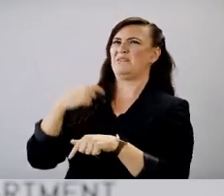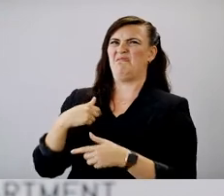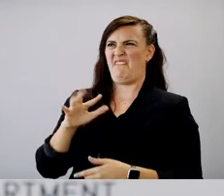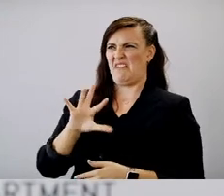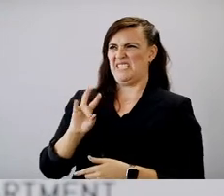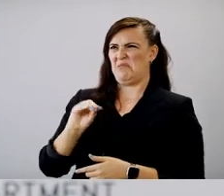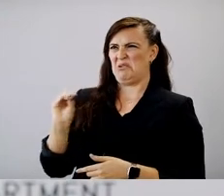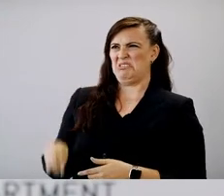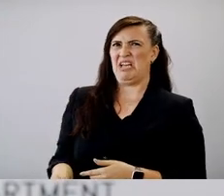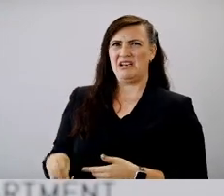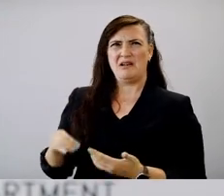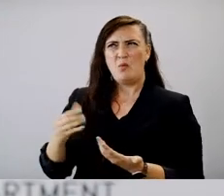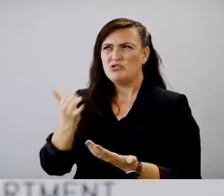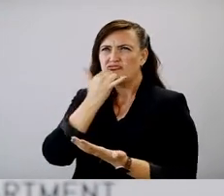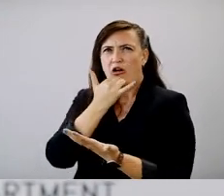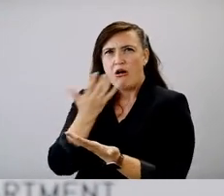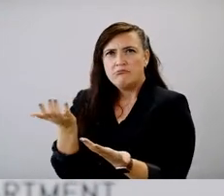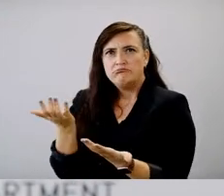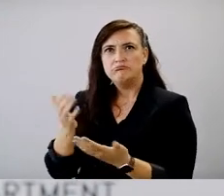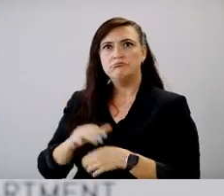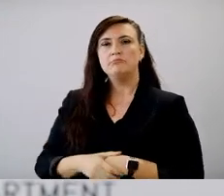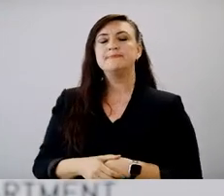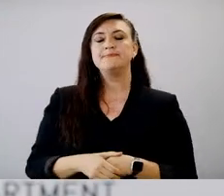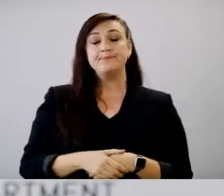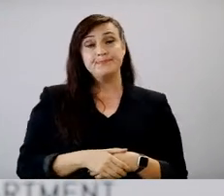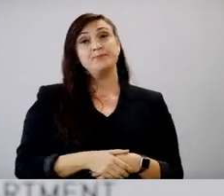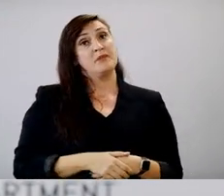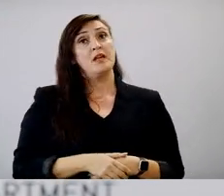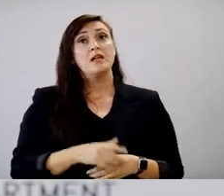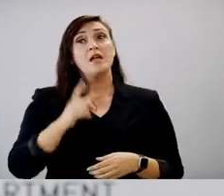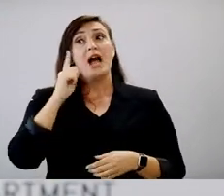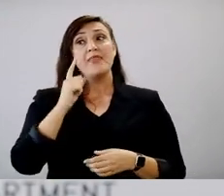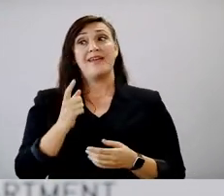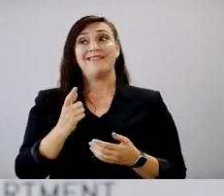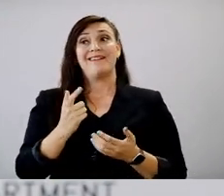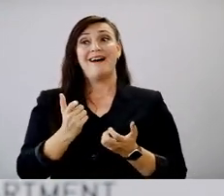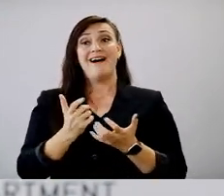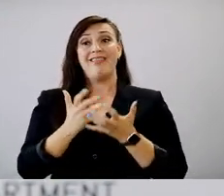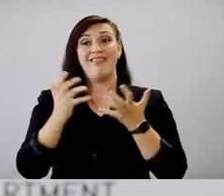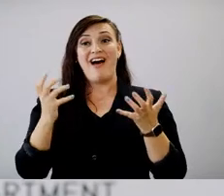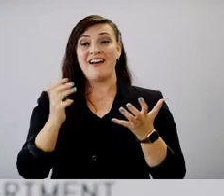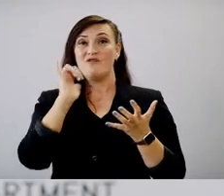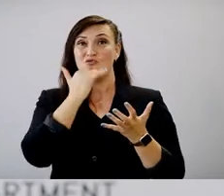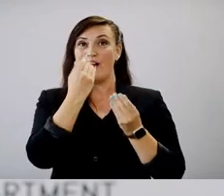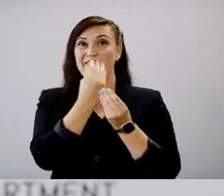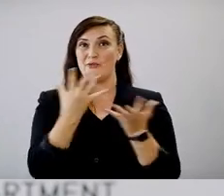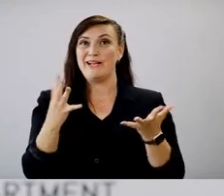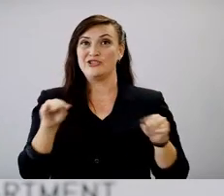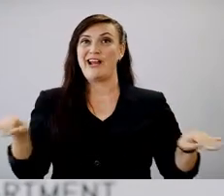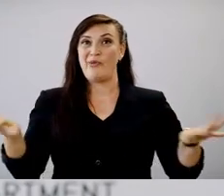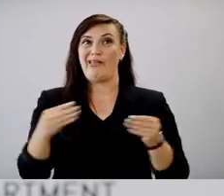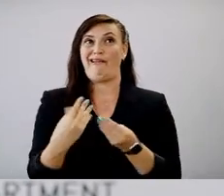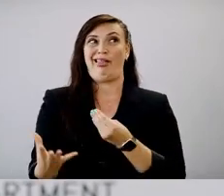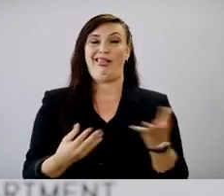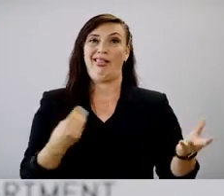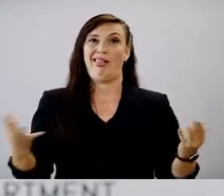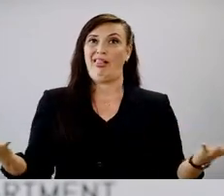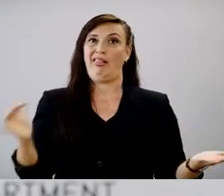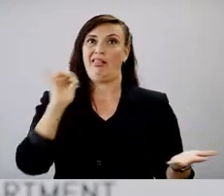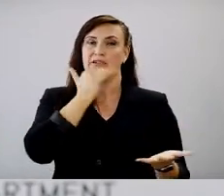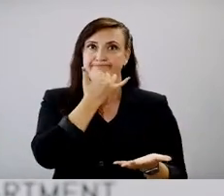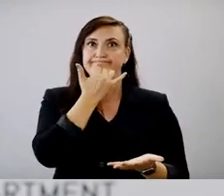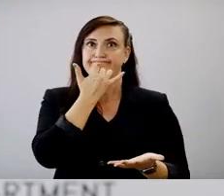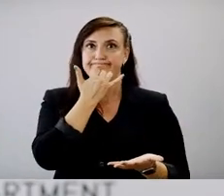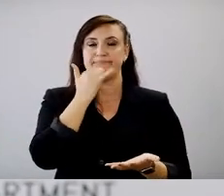more populated states. What are we doing wrong? So I think that there's a lot of misinformation out there about the vaccines and